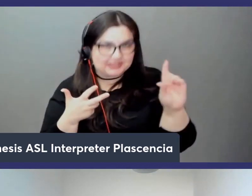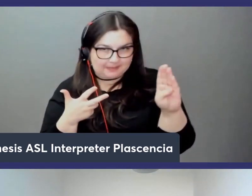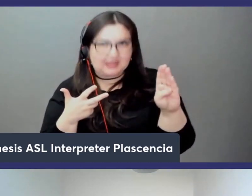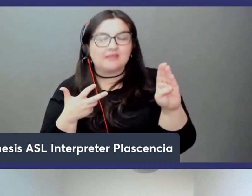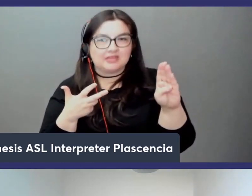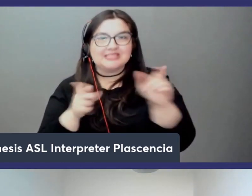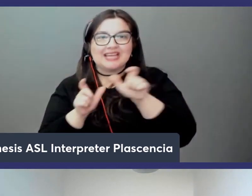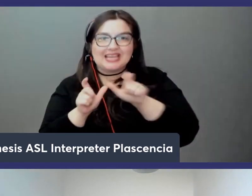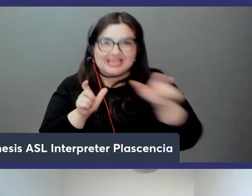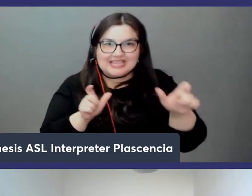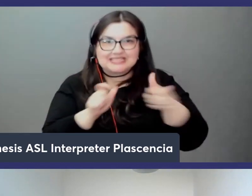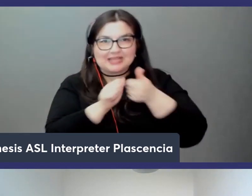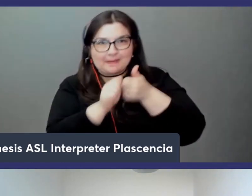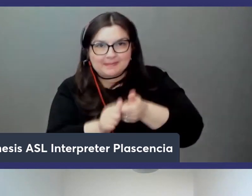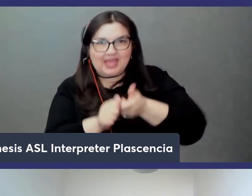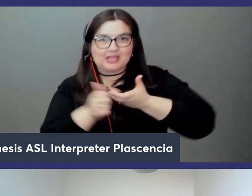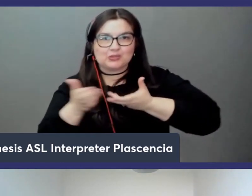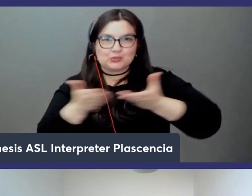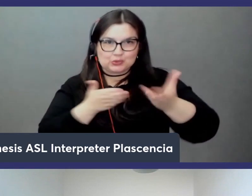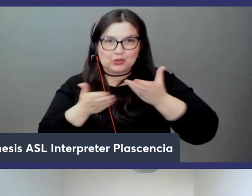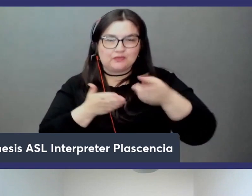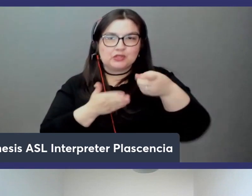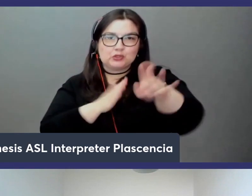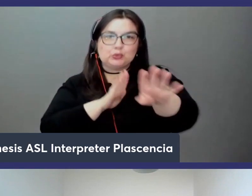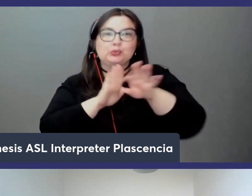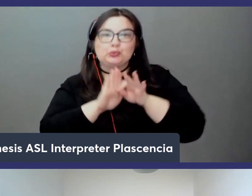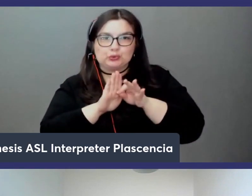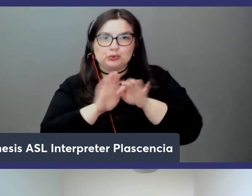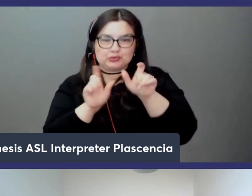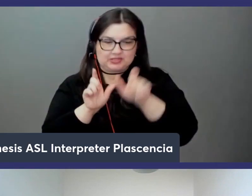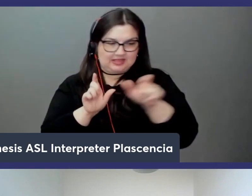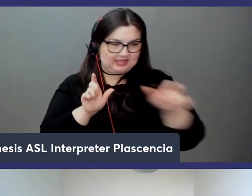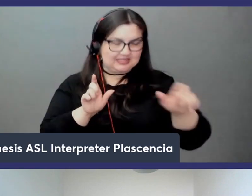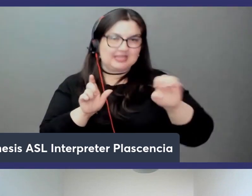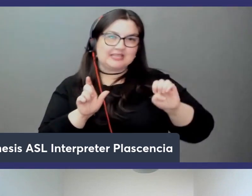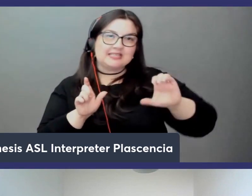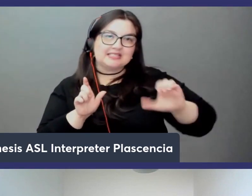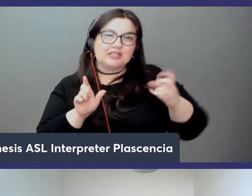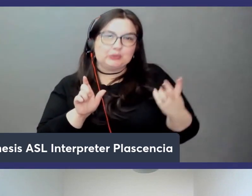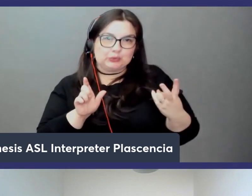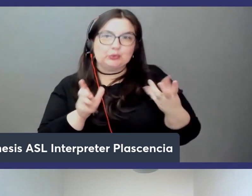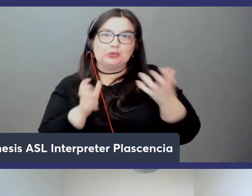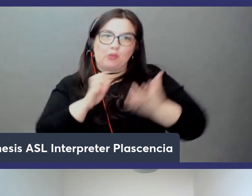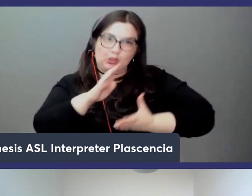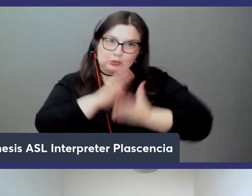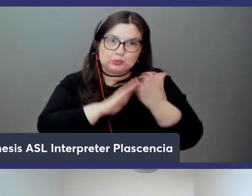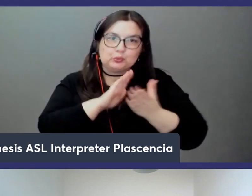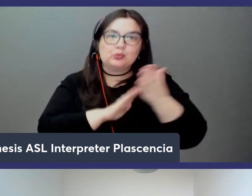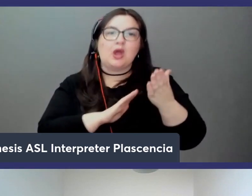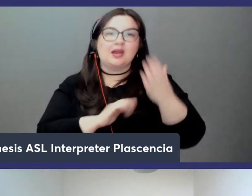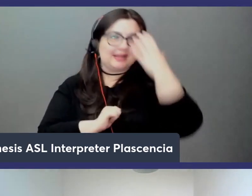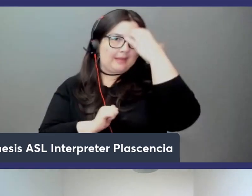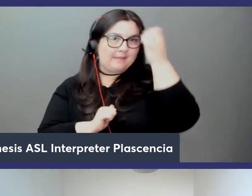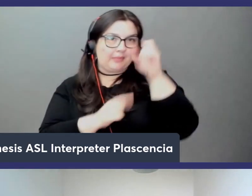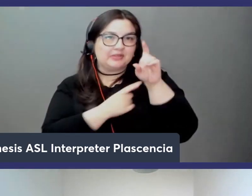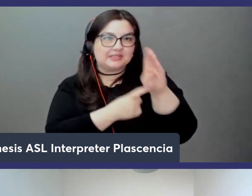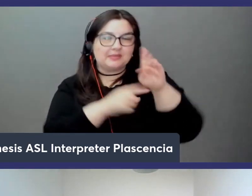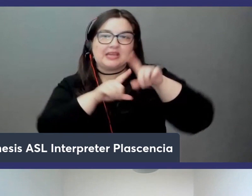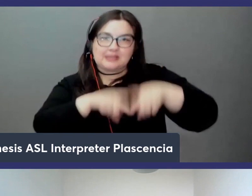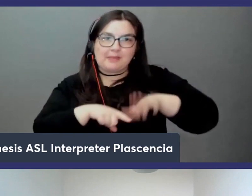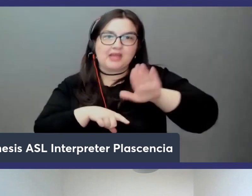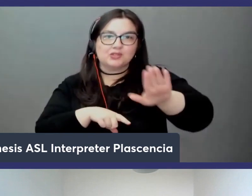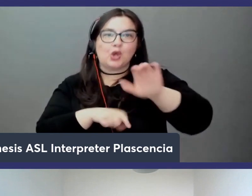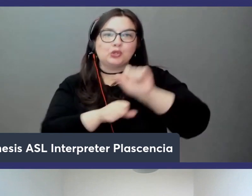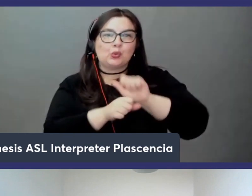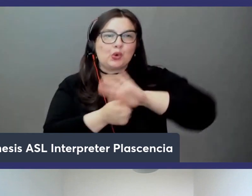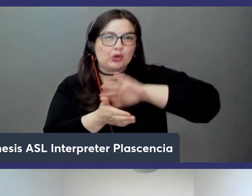-based service right so you essentially choose the instances the ec2 instances that you want to run memory db on depends on your workloads so